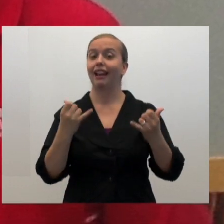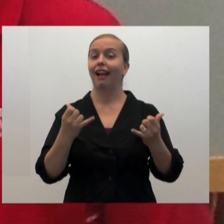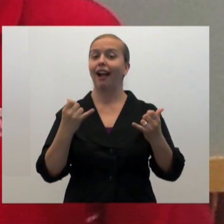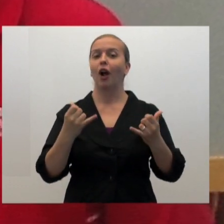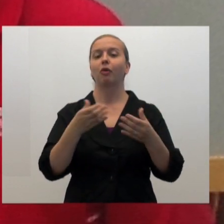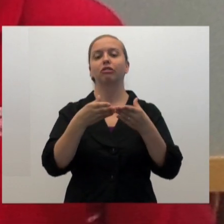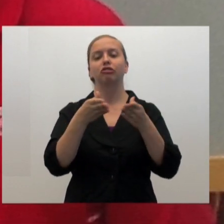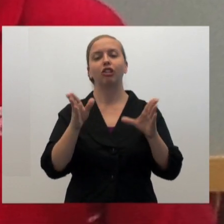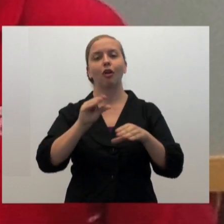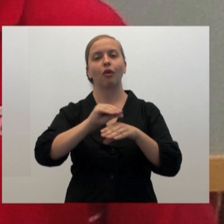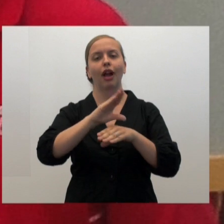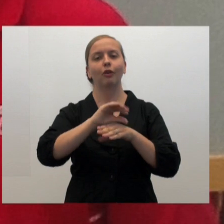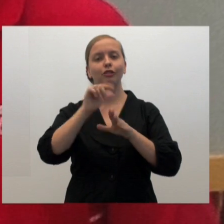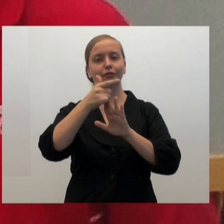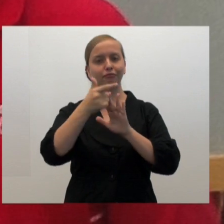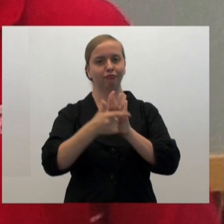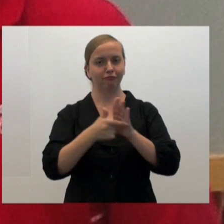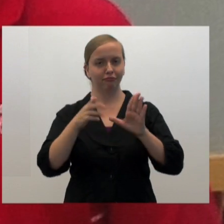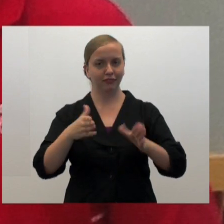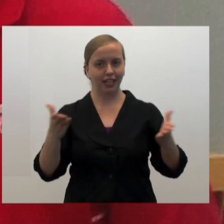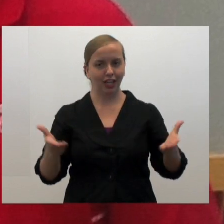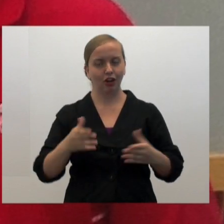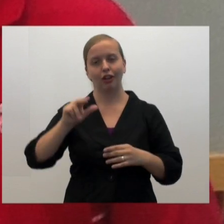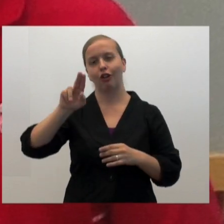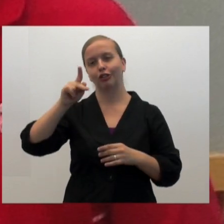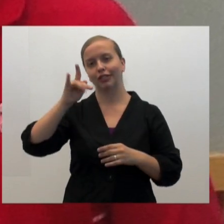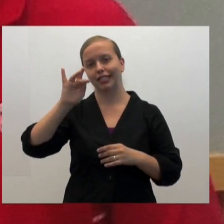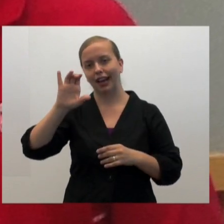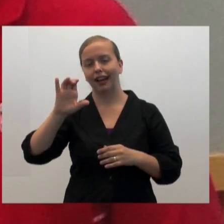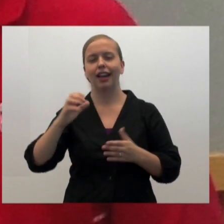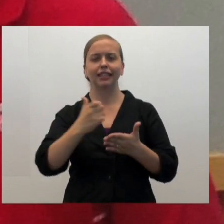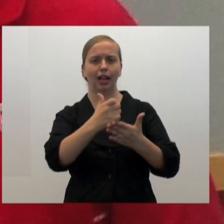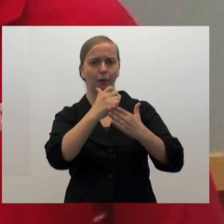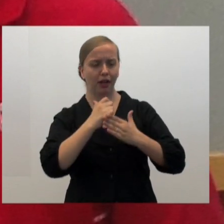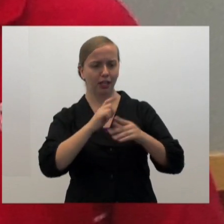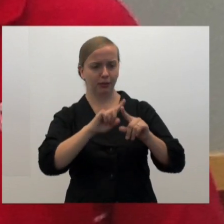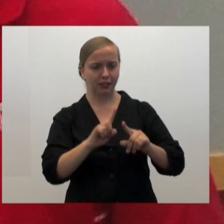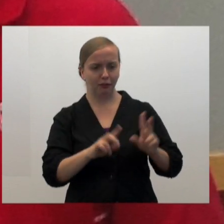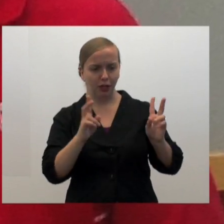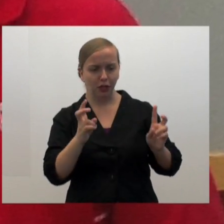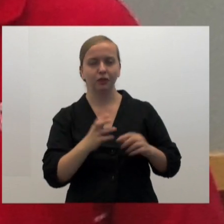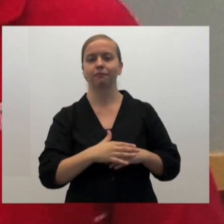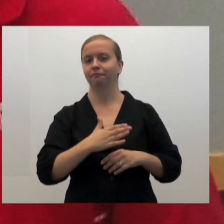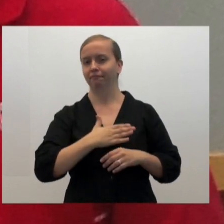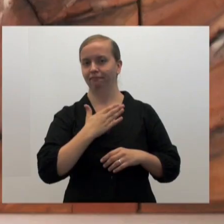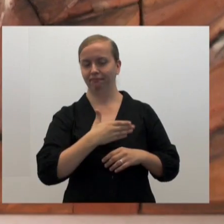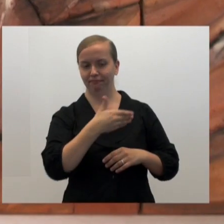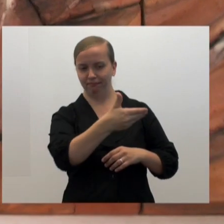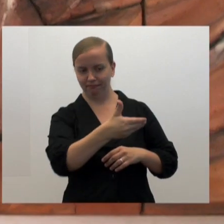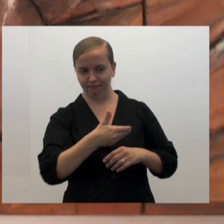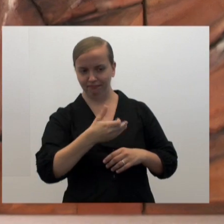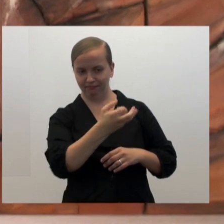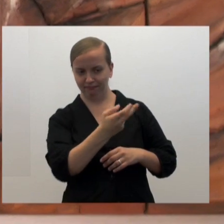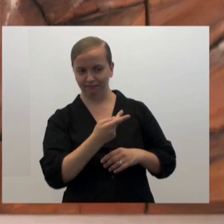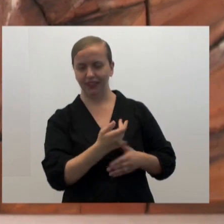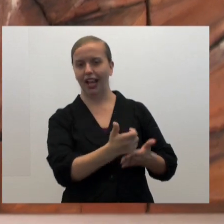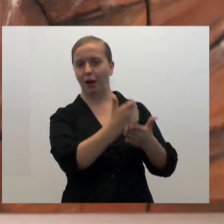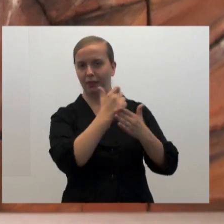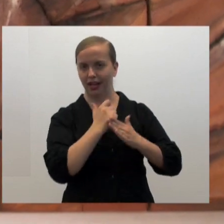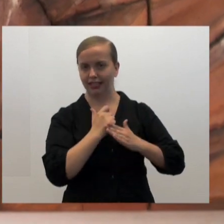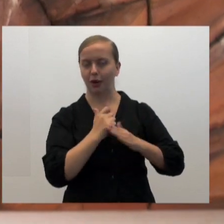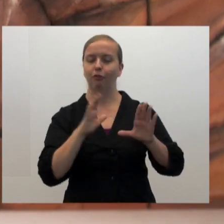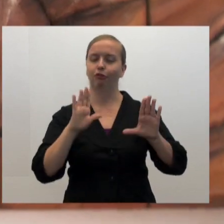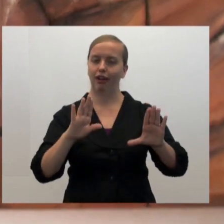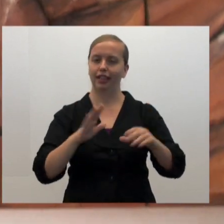back and is now general counsel here at UltraTech and helping us with some of our contractual issues and so on. And we're very happy to have him back